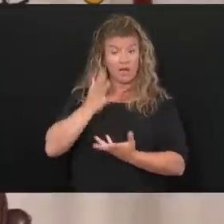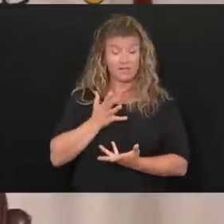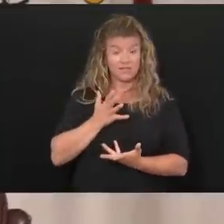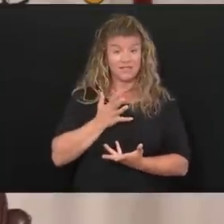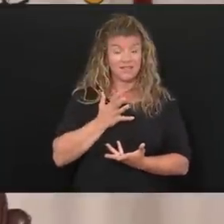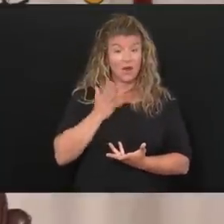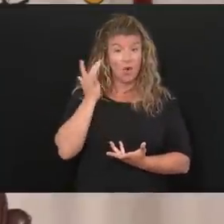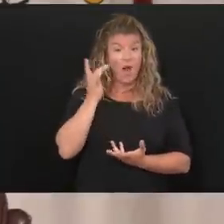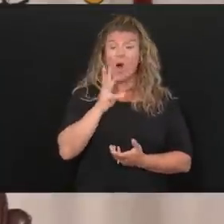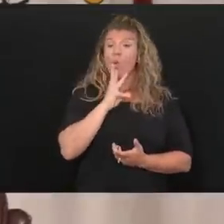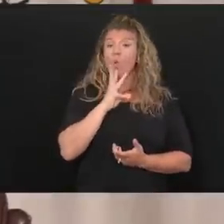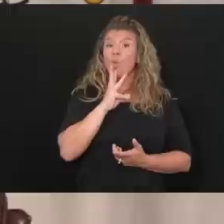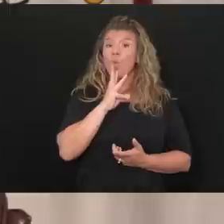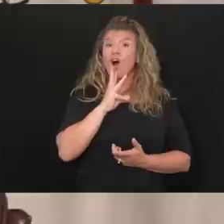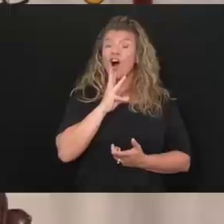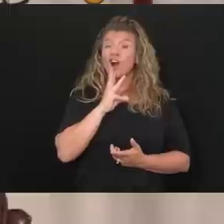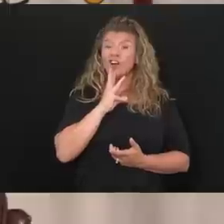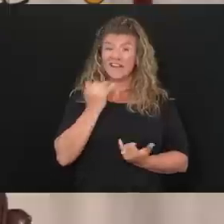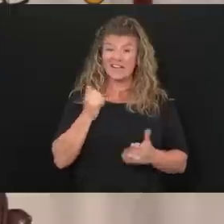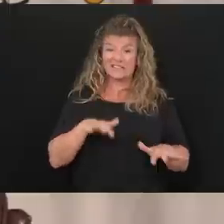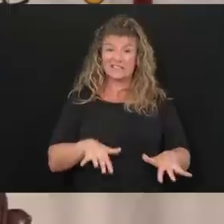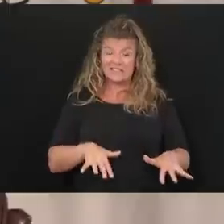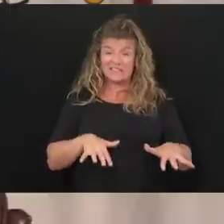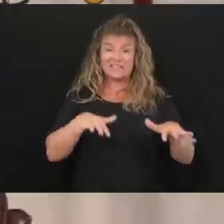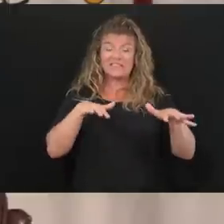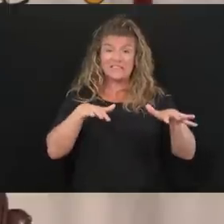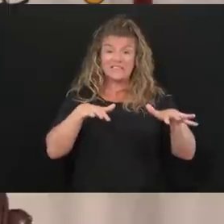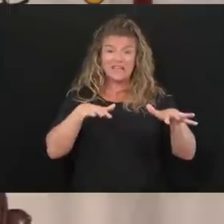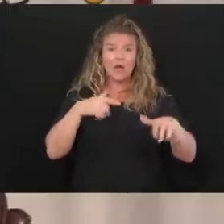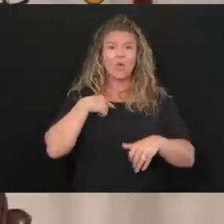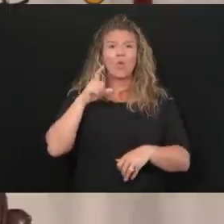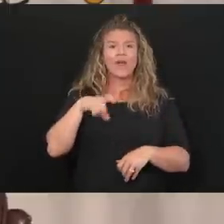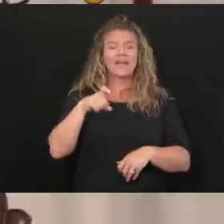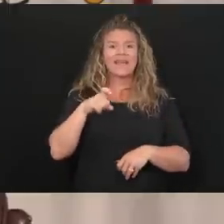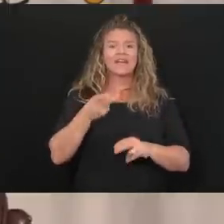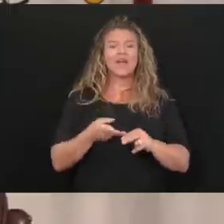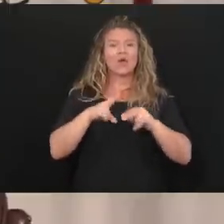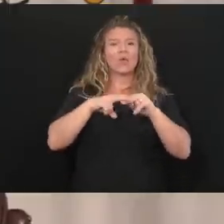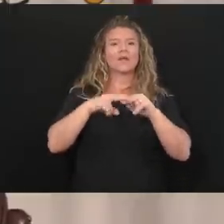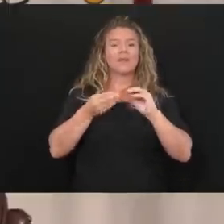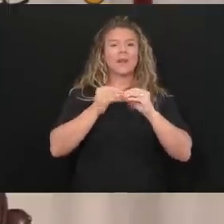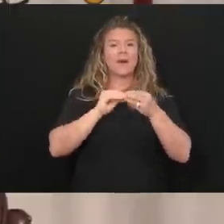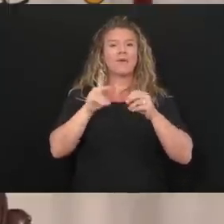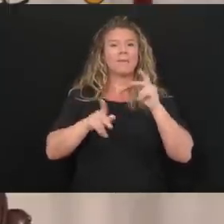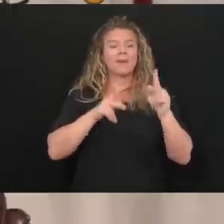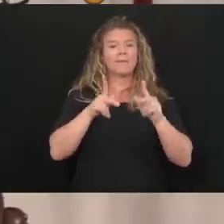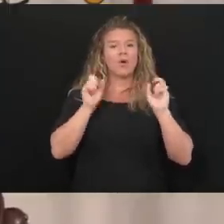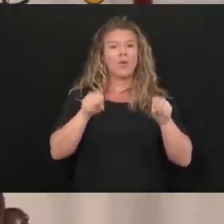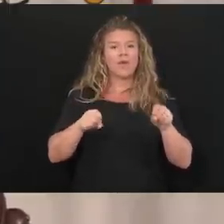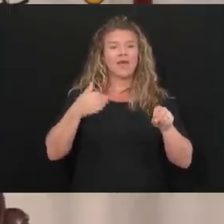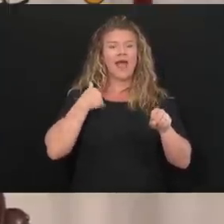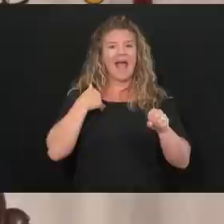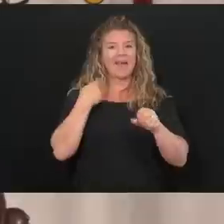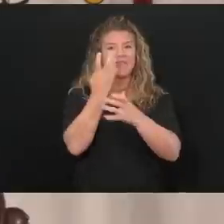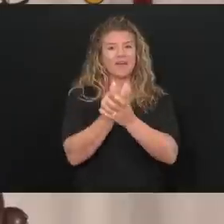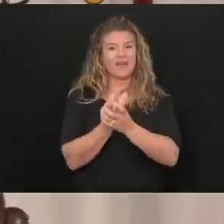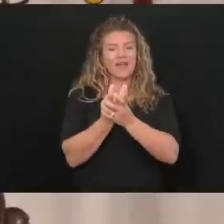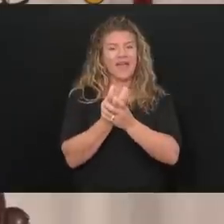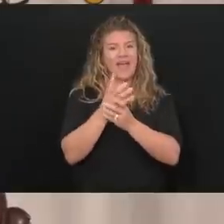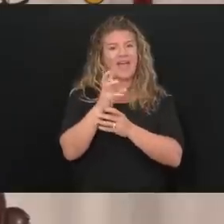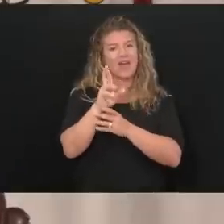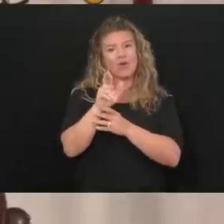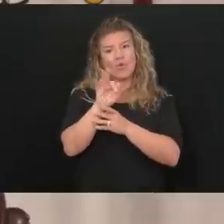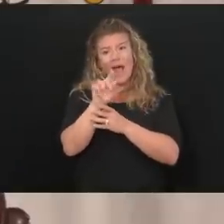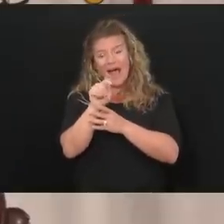because water conditions have been high and everything else, that we need to increase the number of people that we can have in a raft and everything.